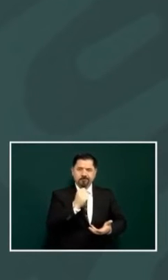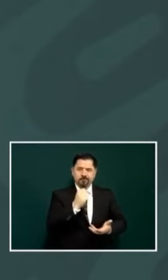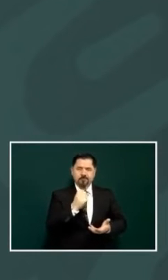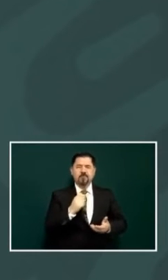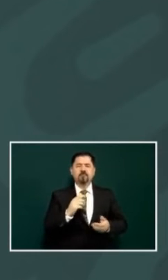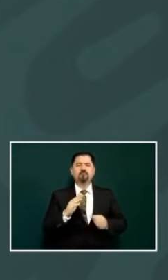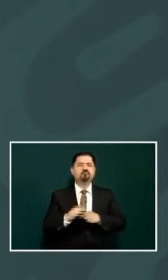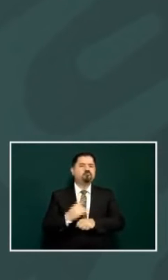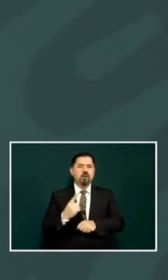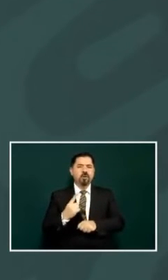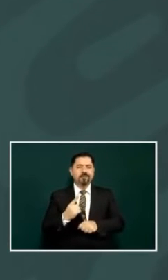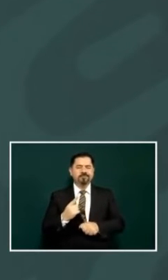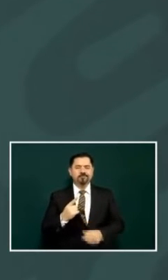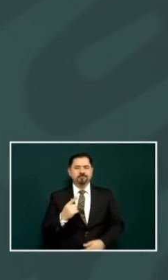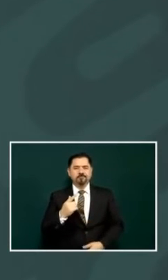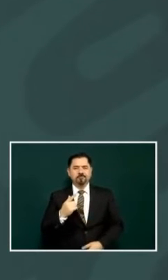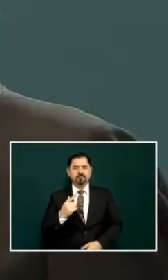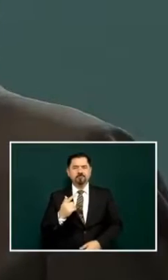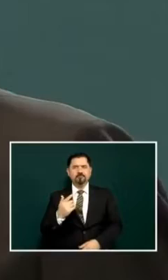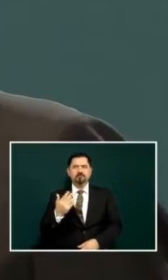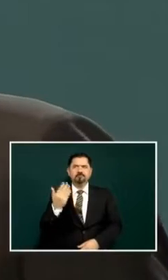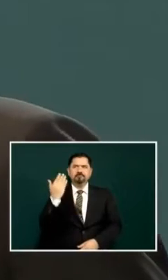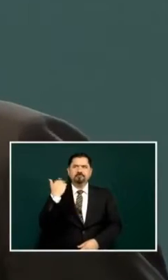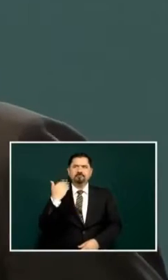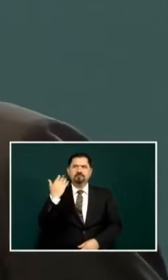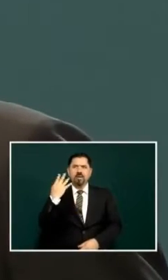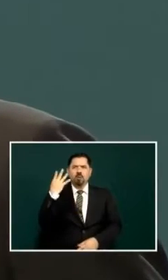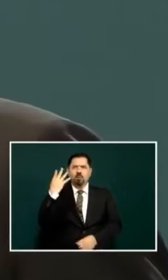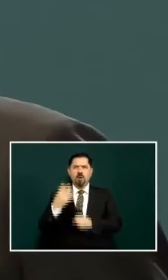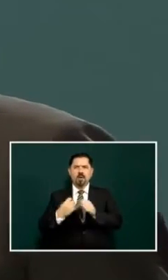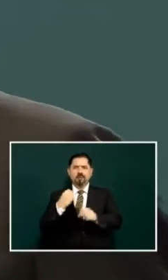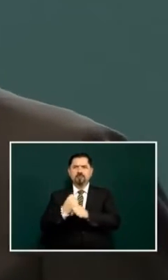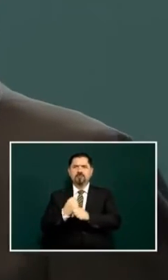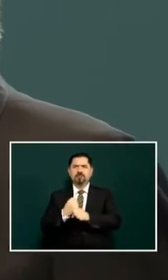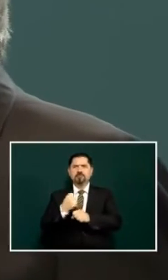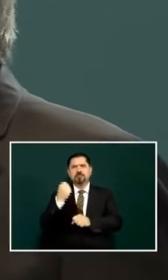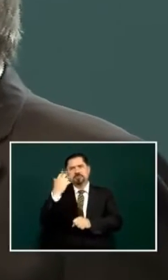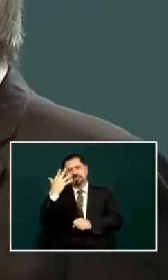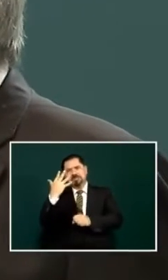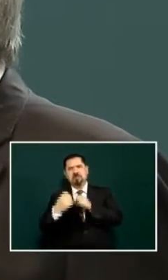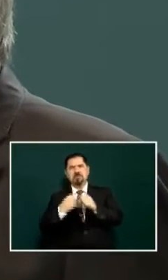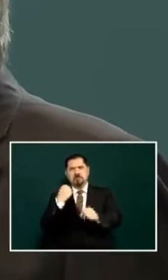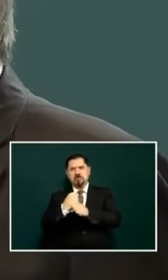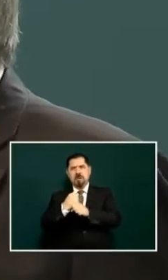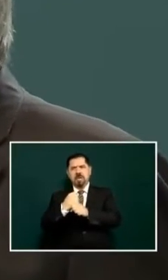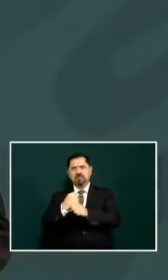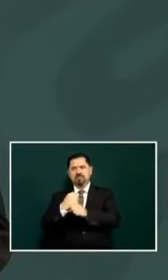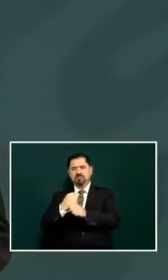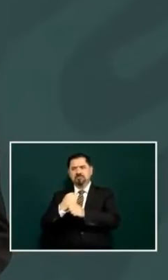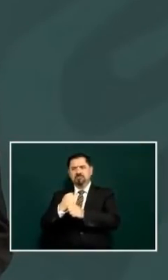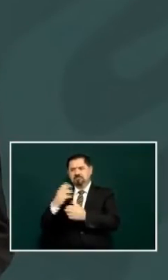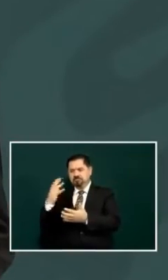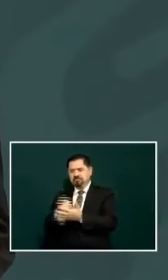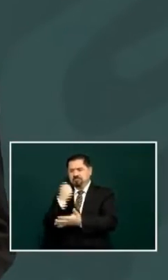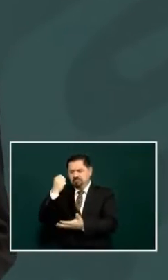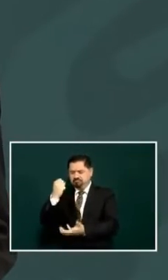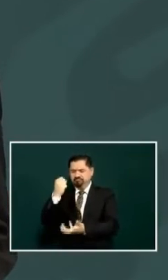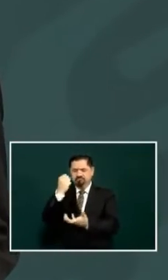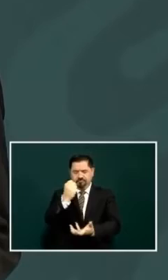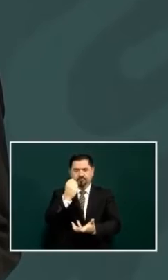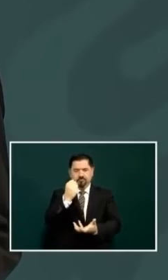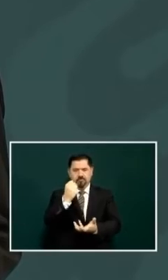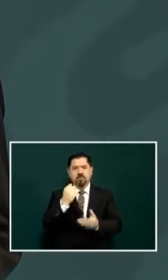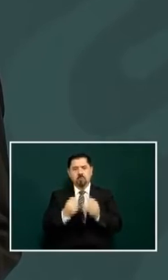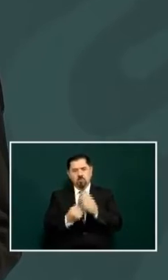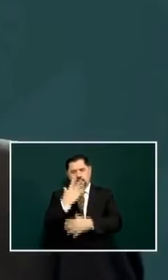this was gained four to five years ago with the new legislation